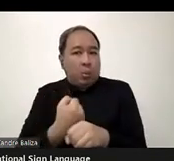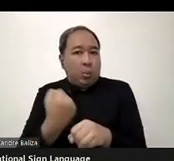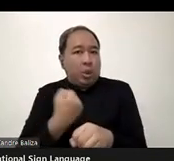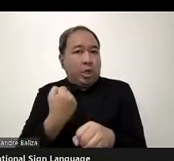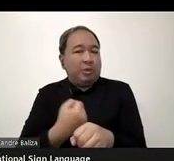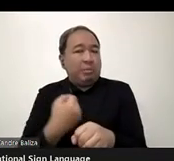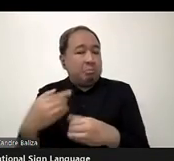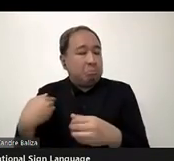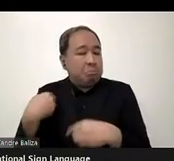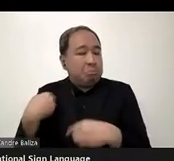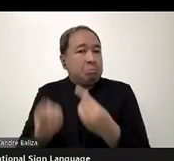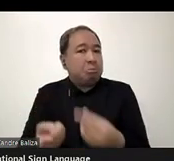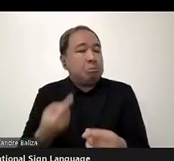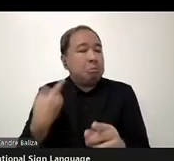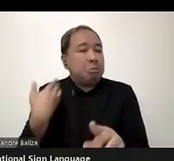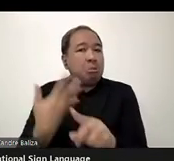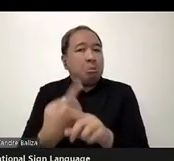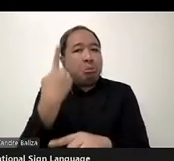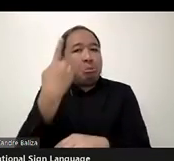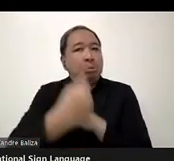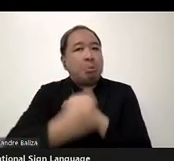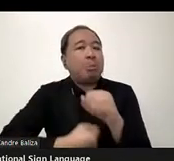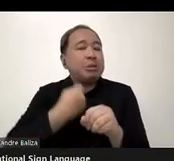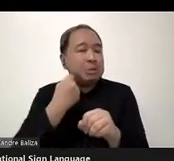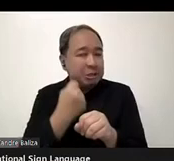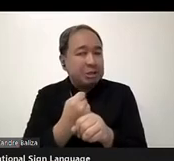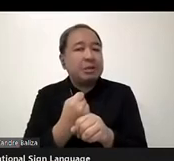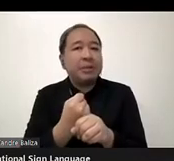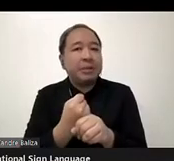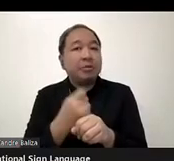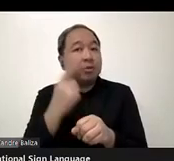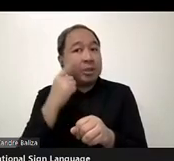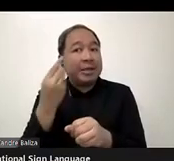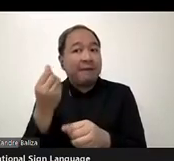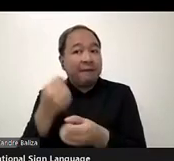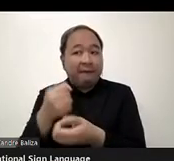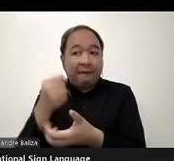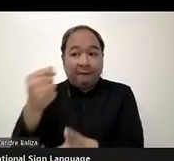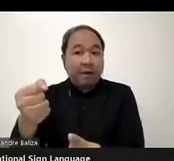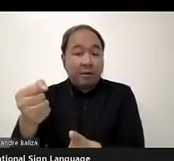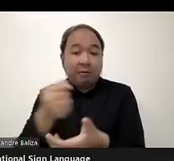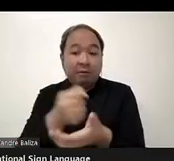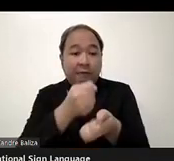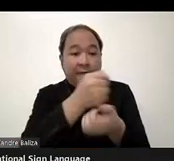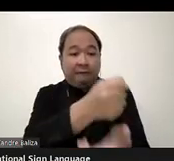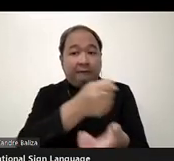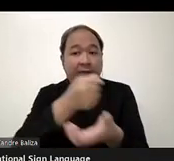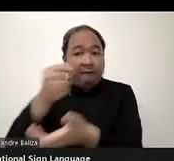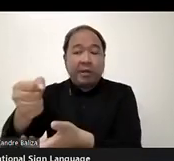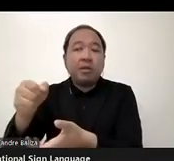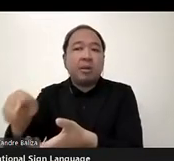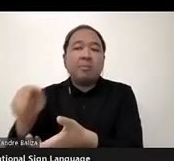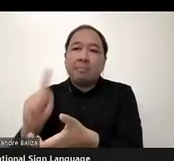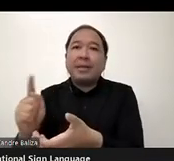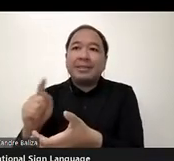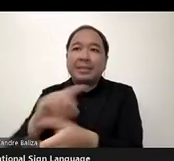the community included people with disabilities in terms of who was getting the funds.